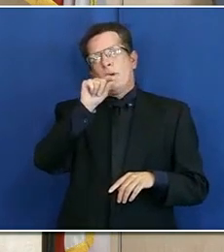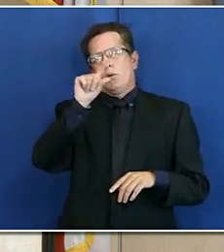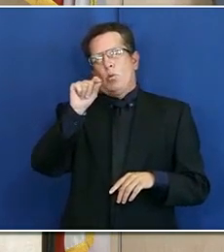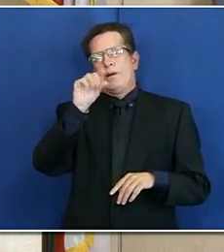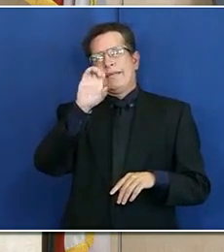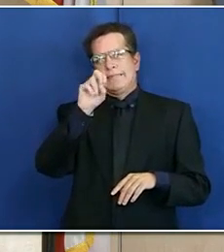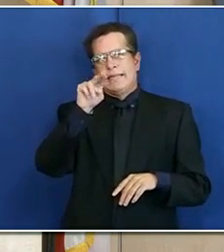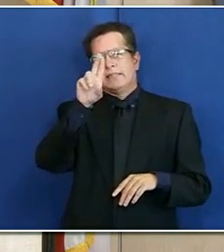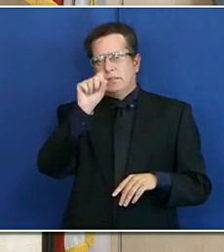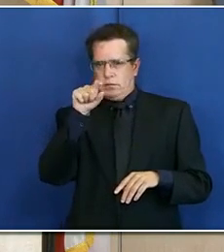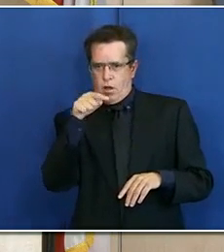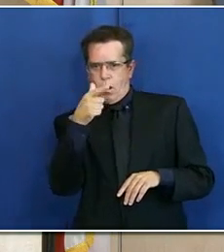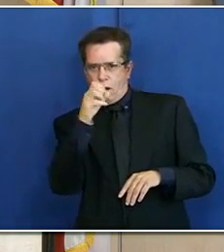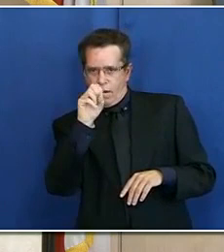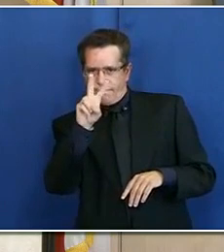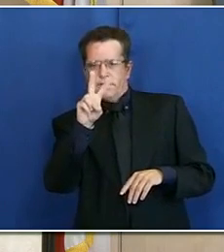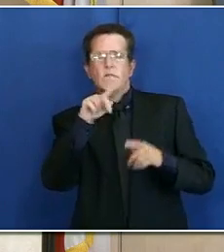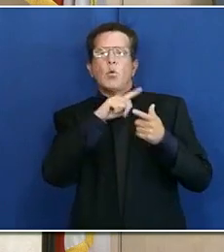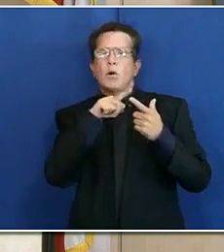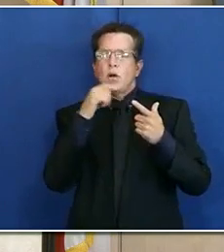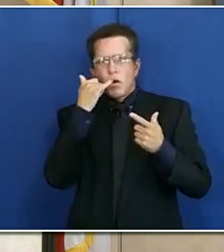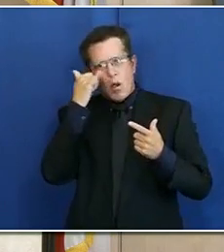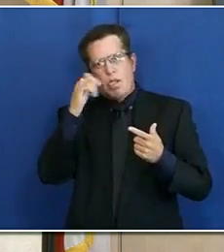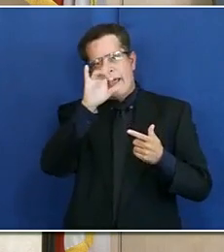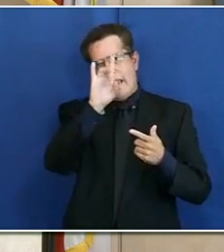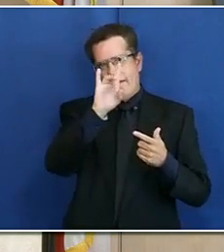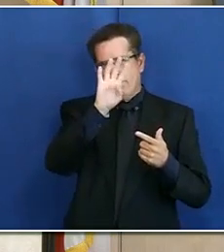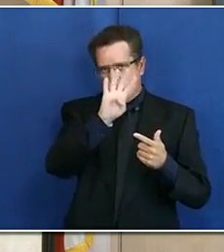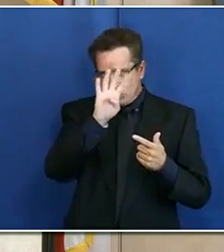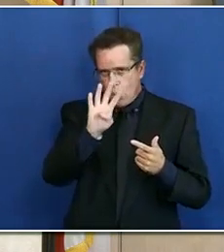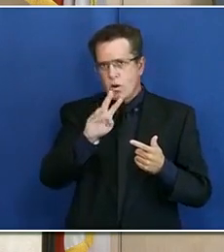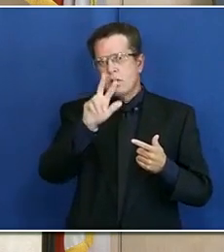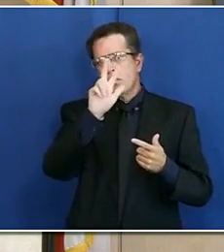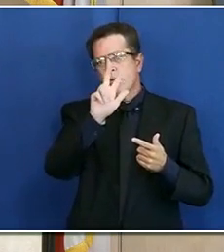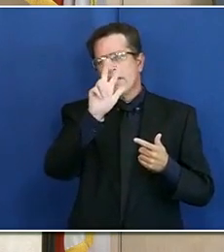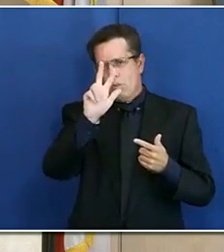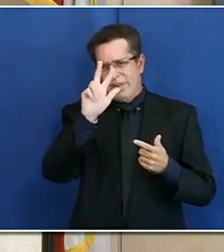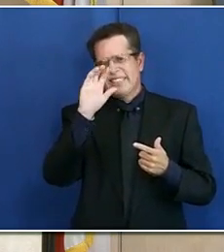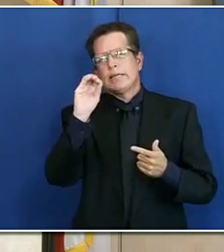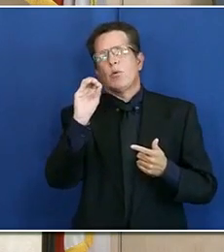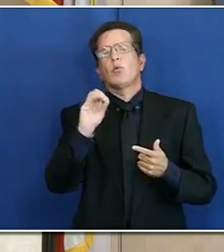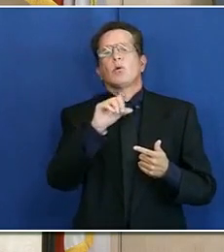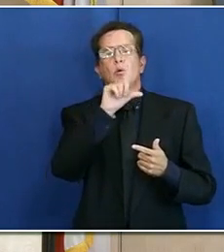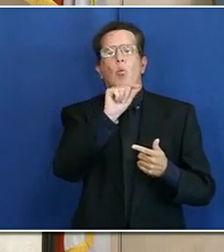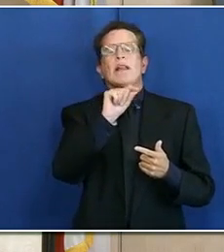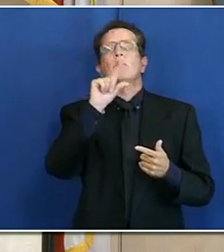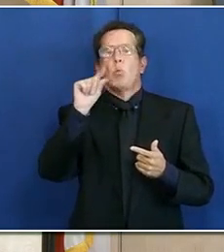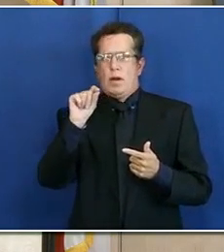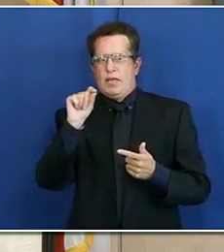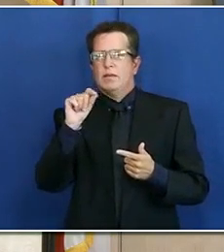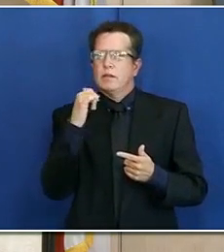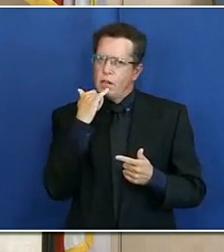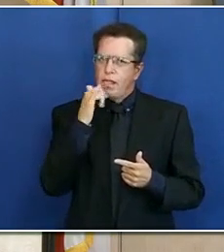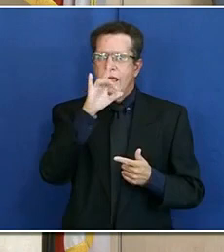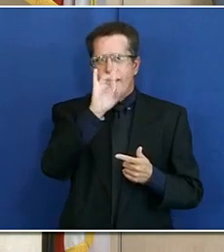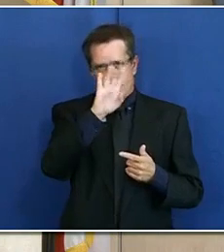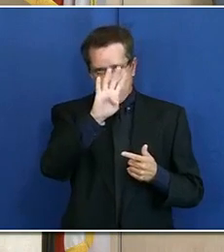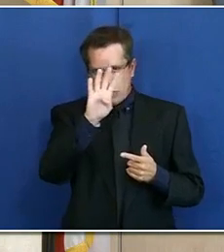or call 844-330-2020. That's 844